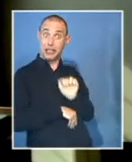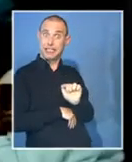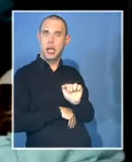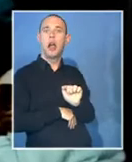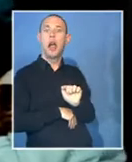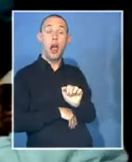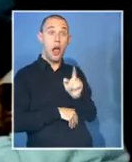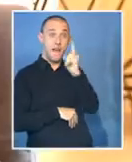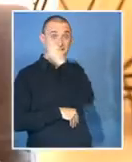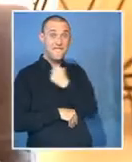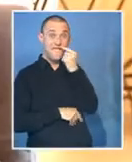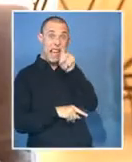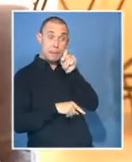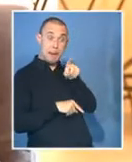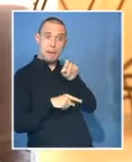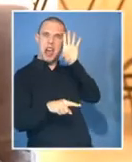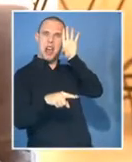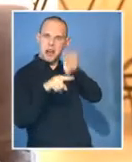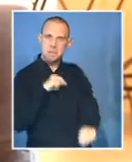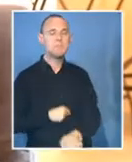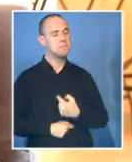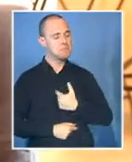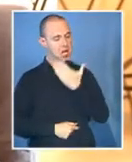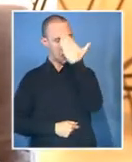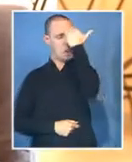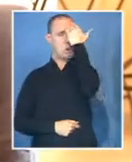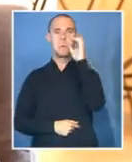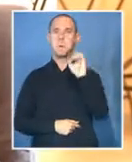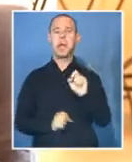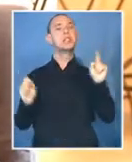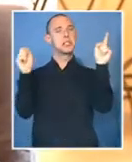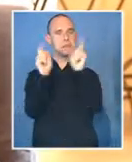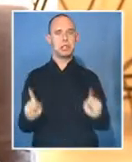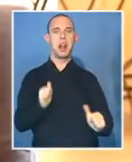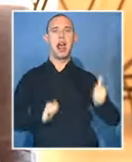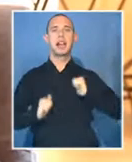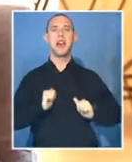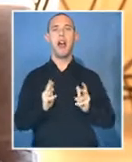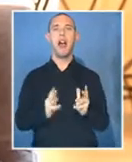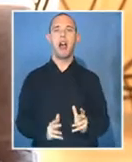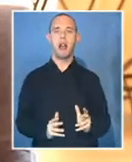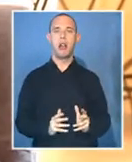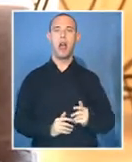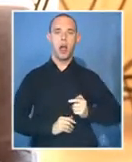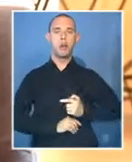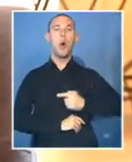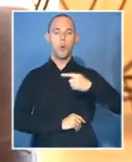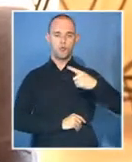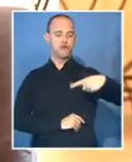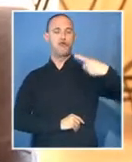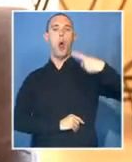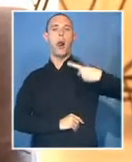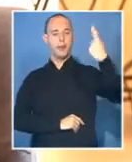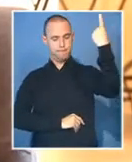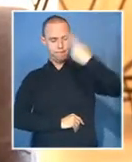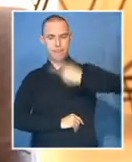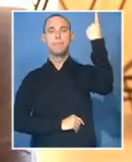film. that when he took on that role and delivered it on the first few takes of the day, I